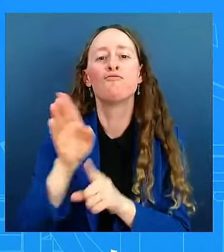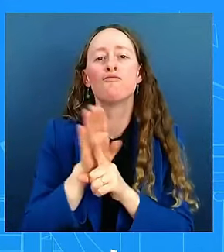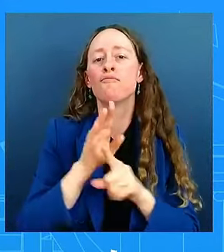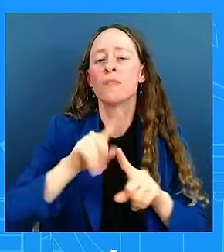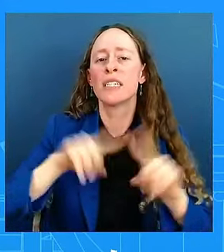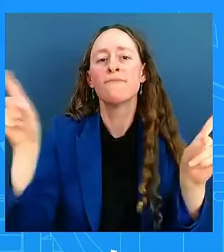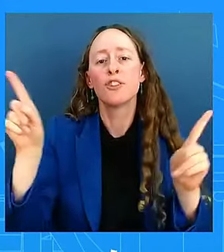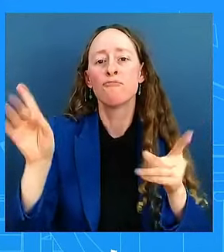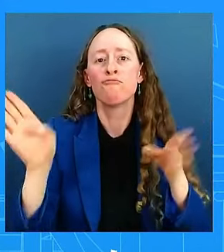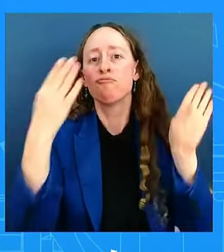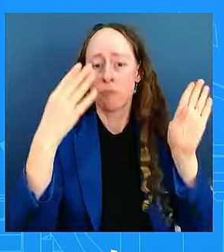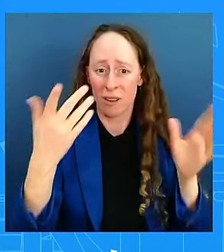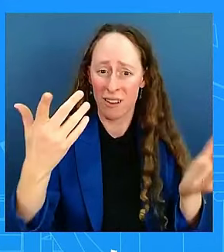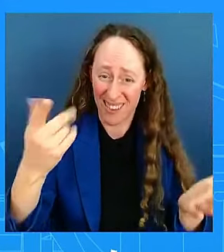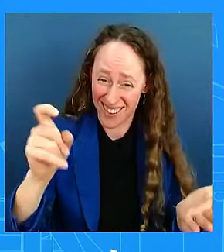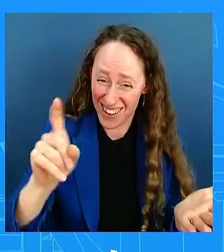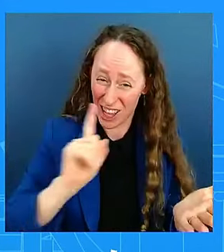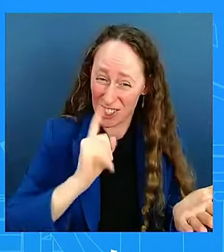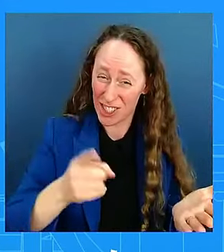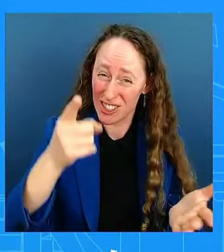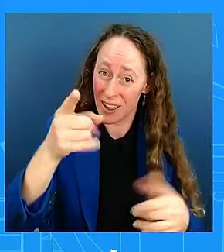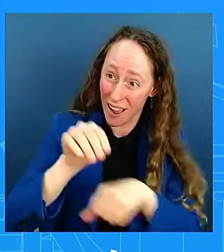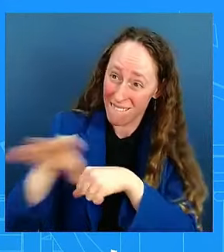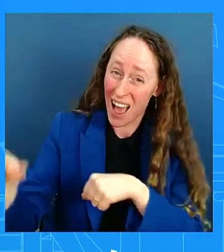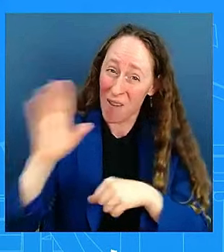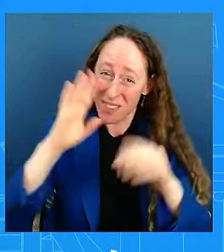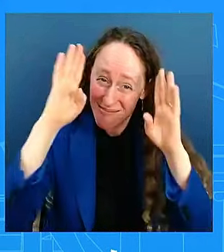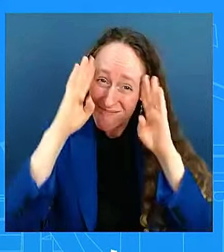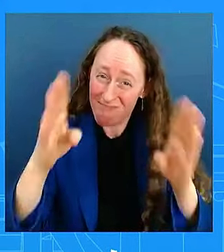What I know is the plan that I put together